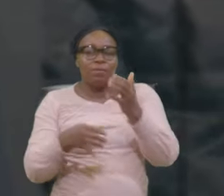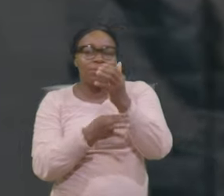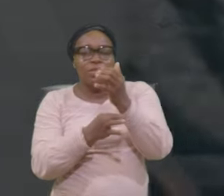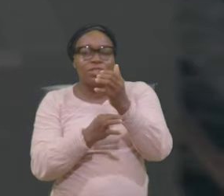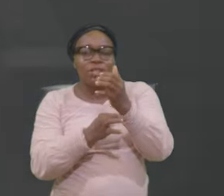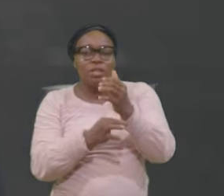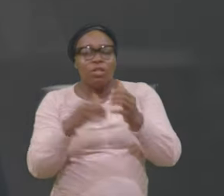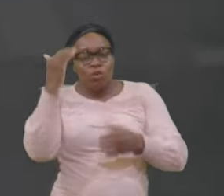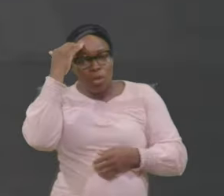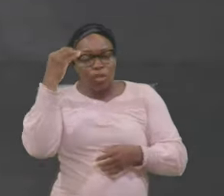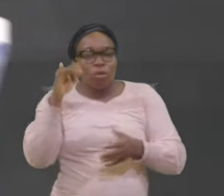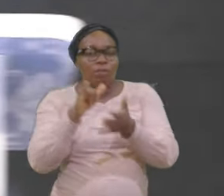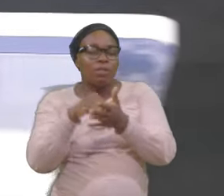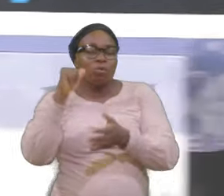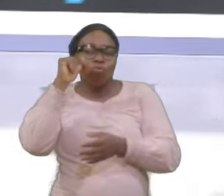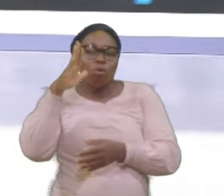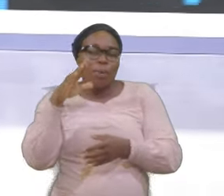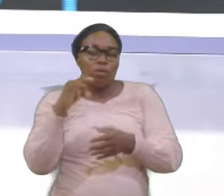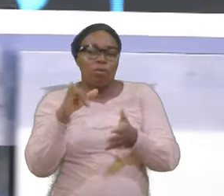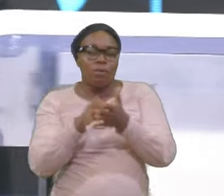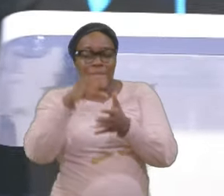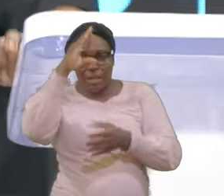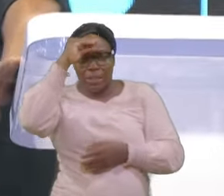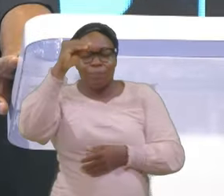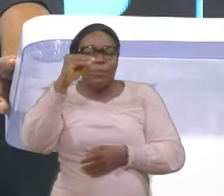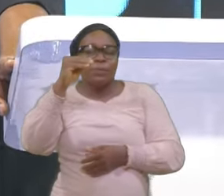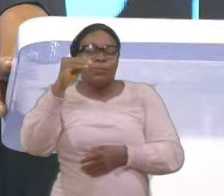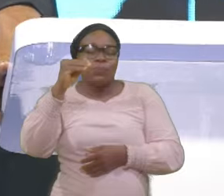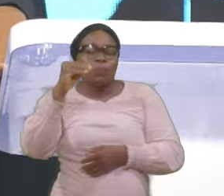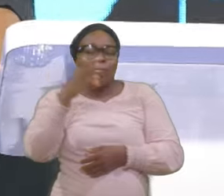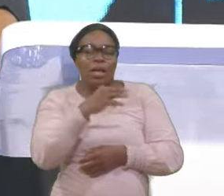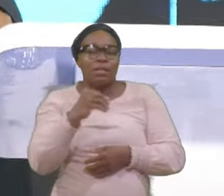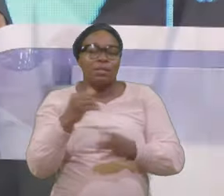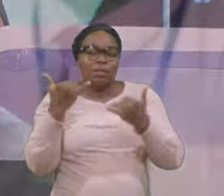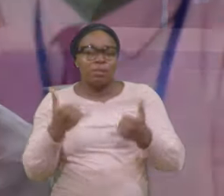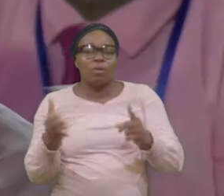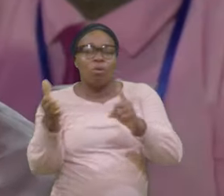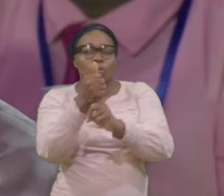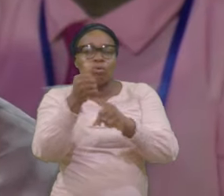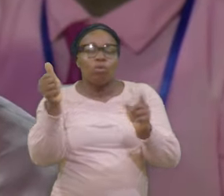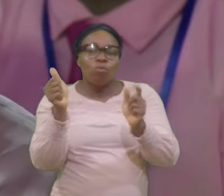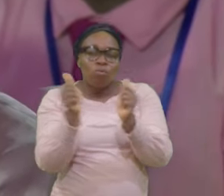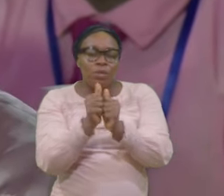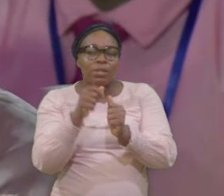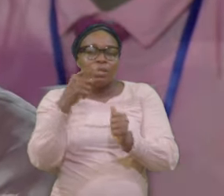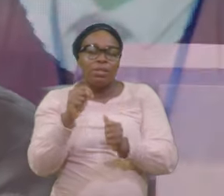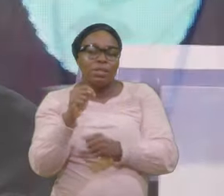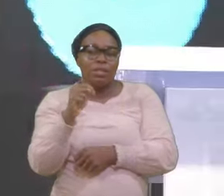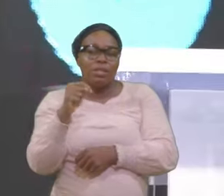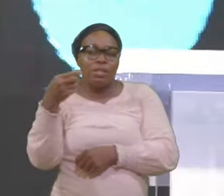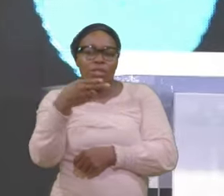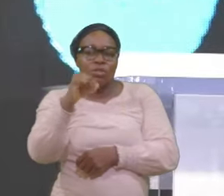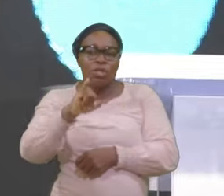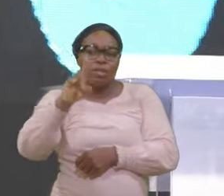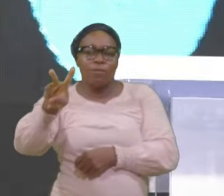Woman Of that Eventually They catch All this Veneral Disease Some people Have HIV AIDS